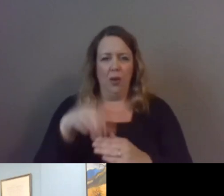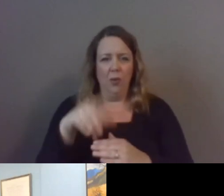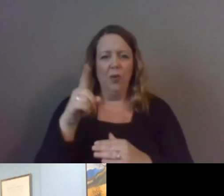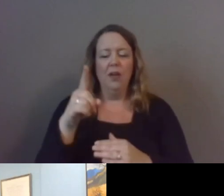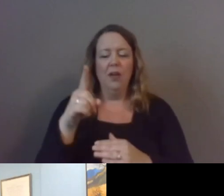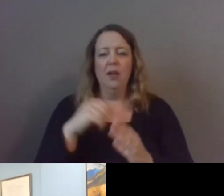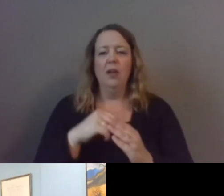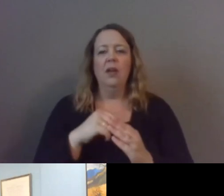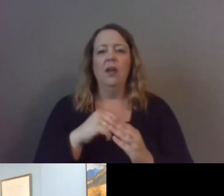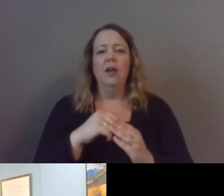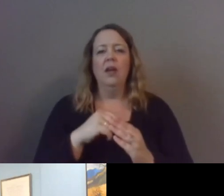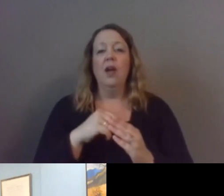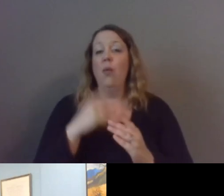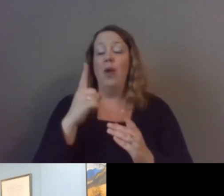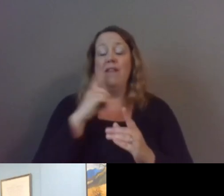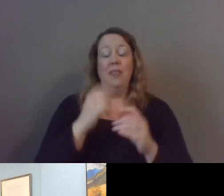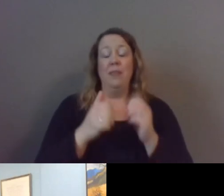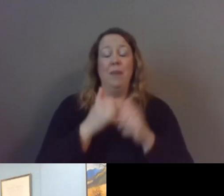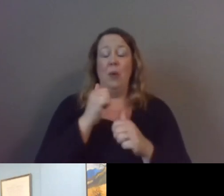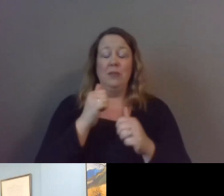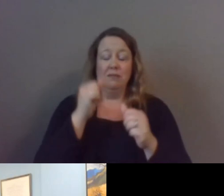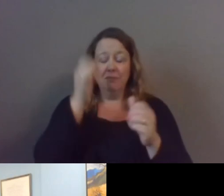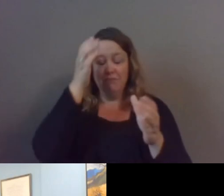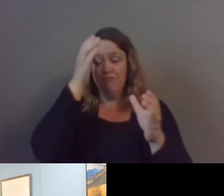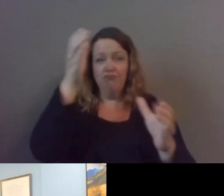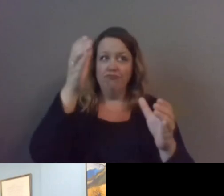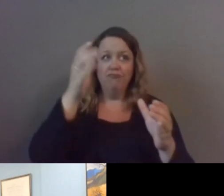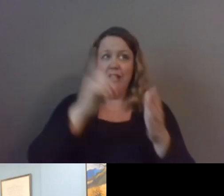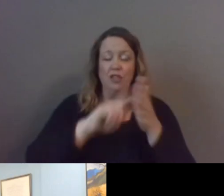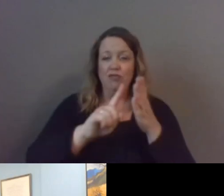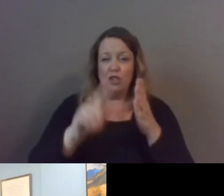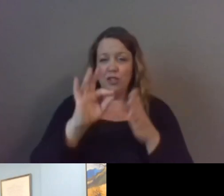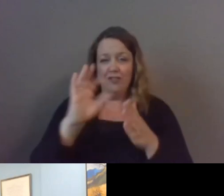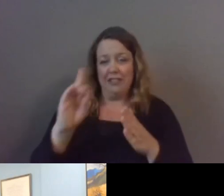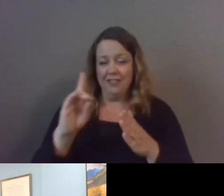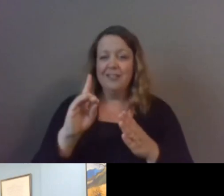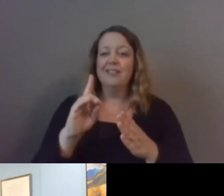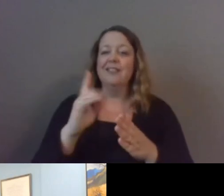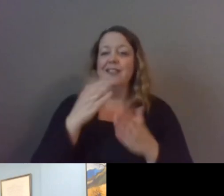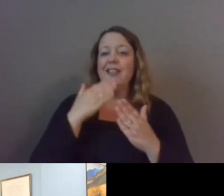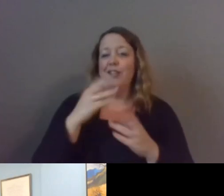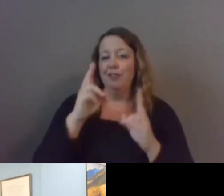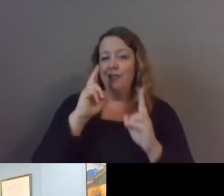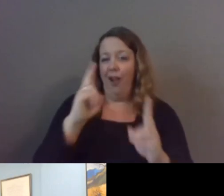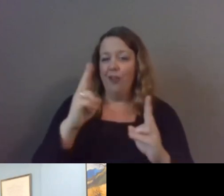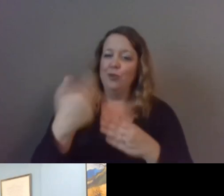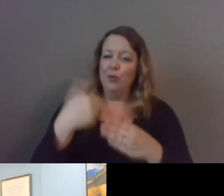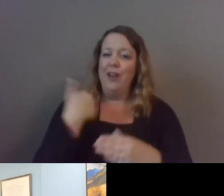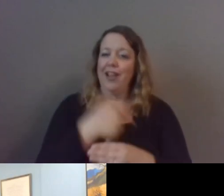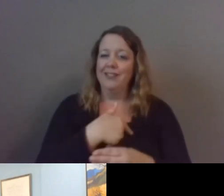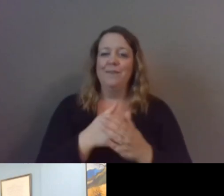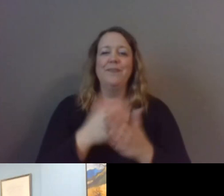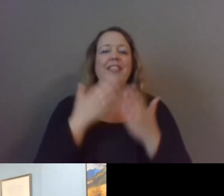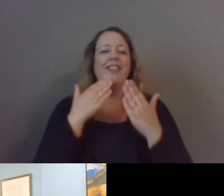researcher in the mentoring field and we're so honored to have you join us today david i'll um go ahead and turn it over to you thanks